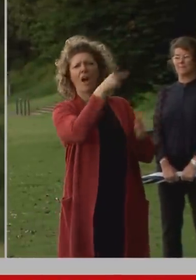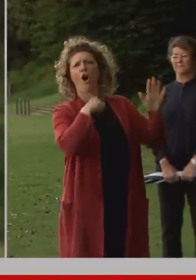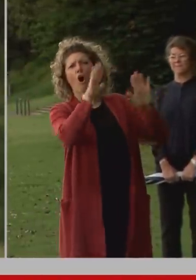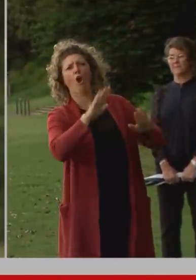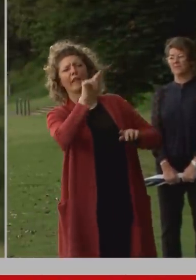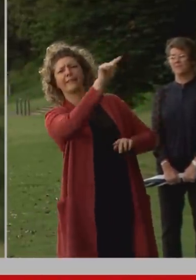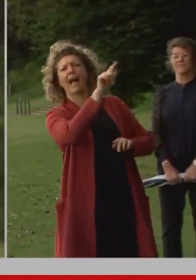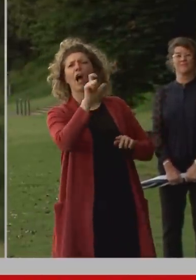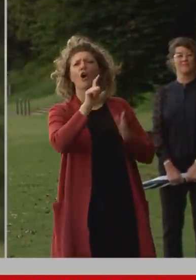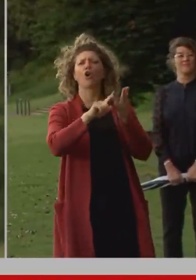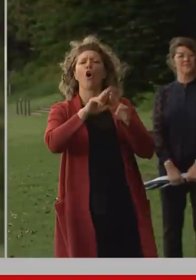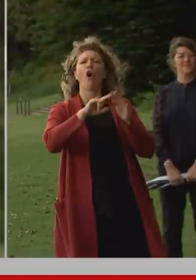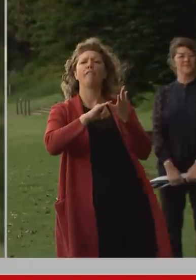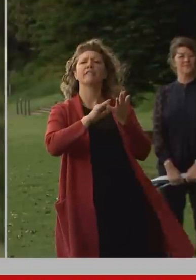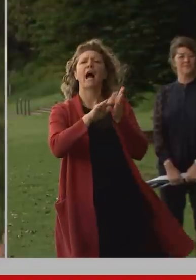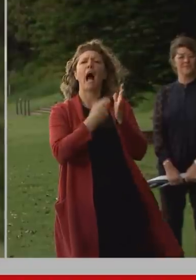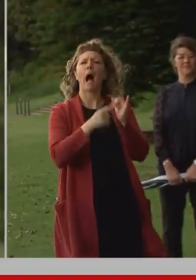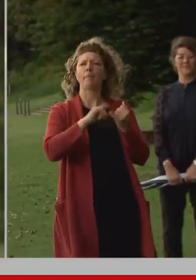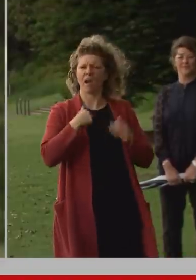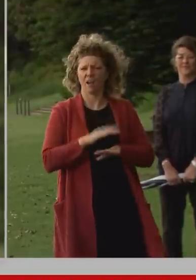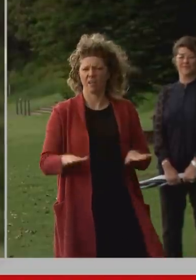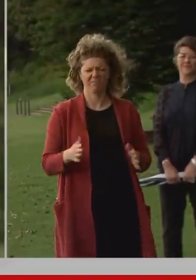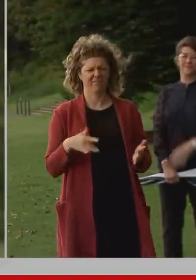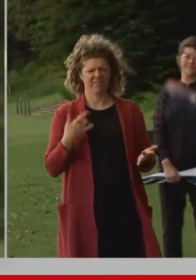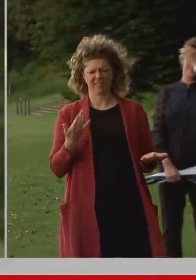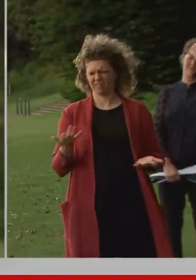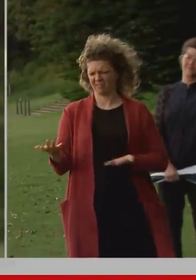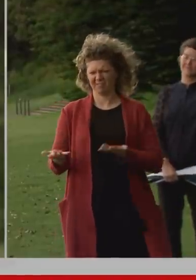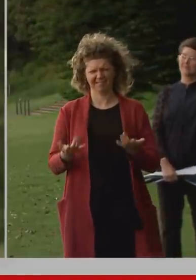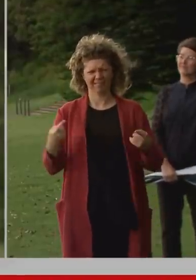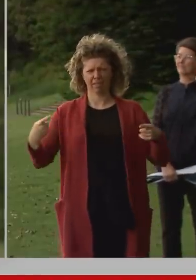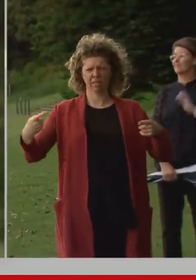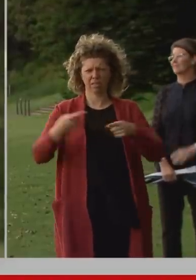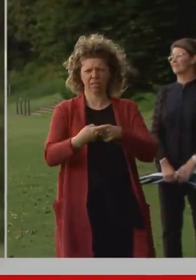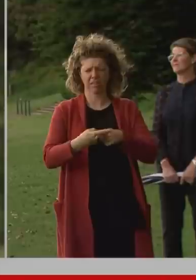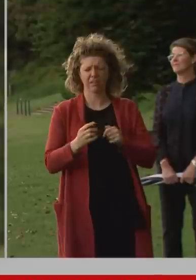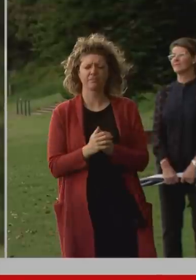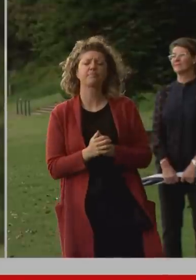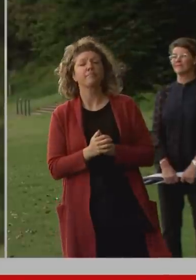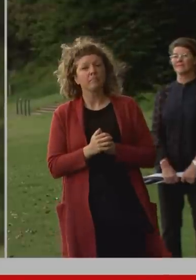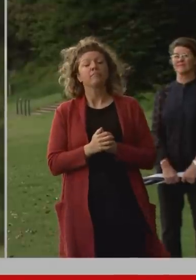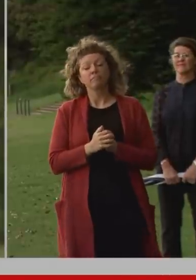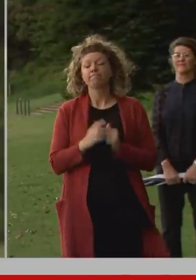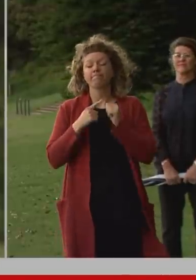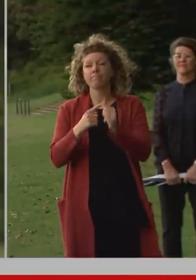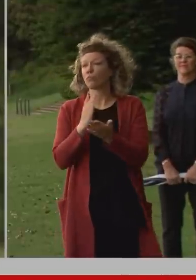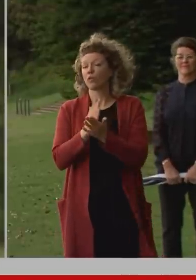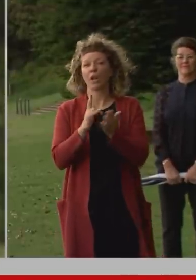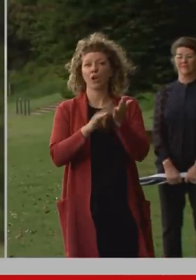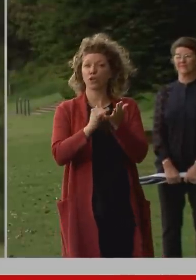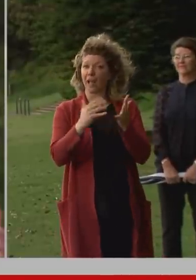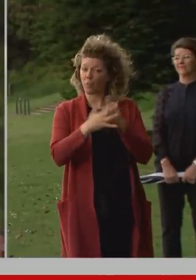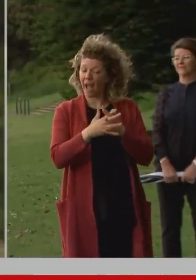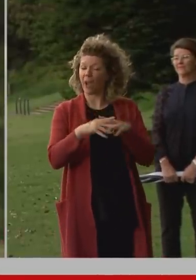uh from 1 November so from 1 November these dates will all marry up um and for those that are fully vaccinated uh New South Wales says we